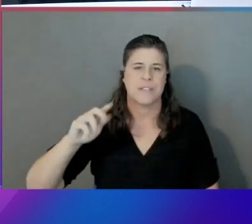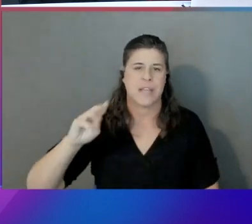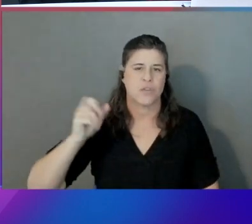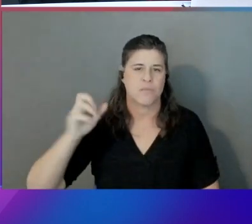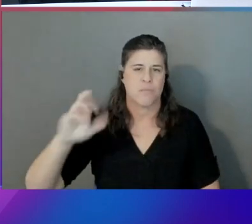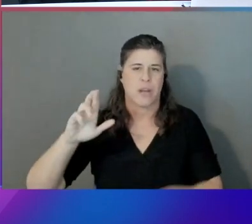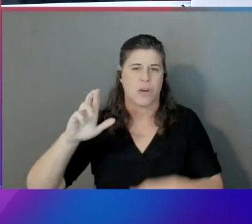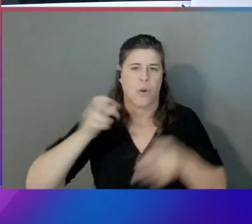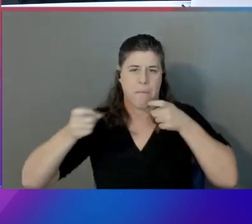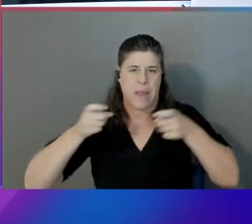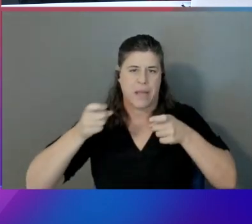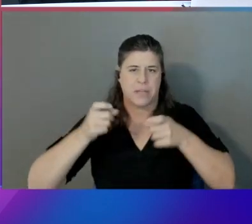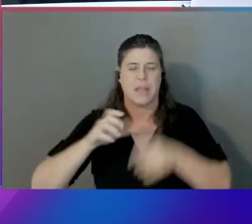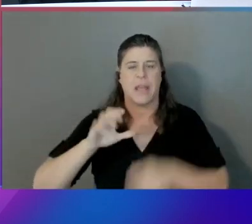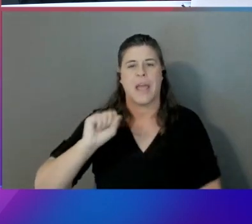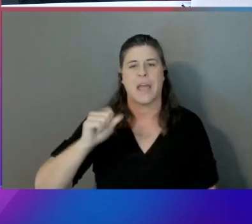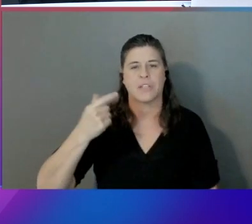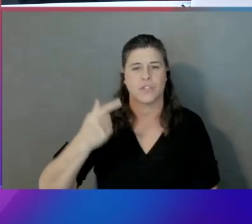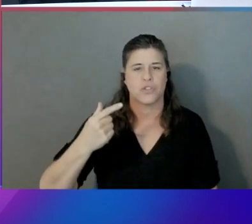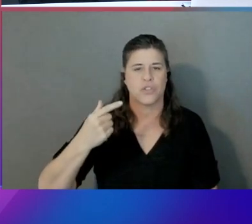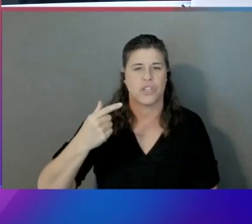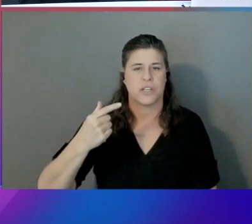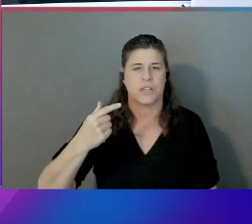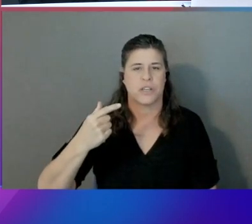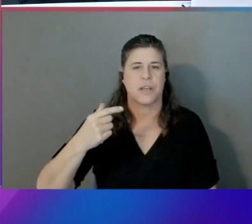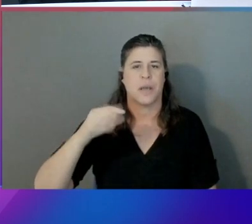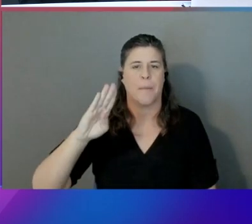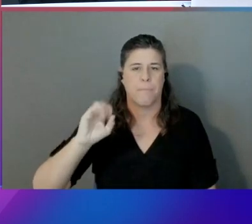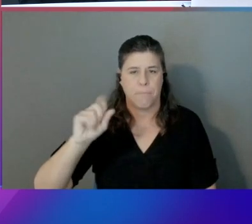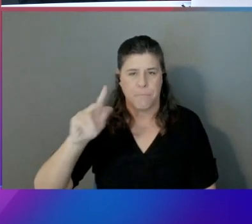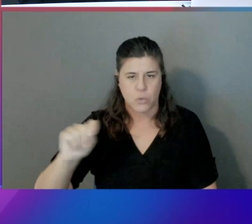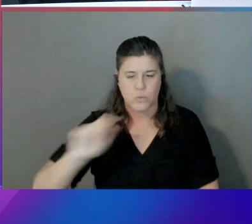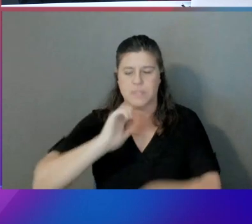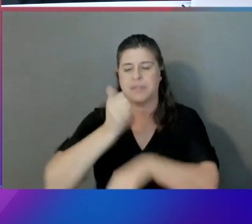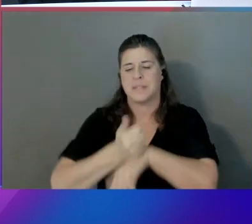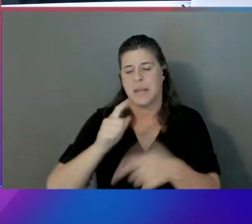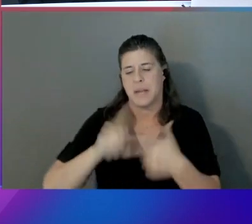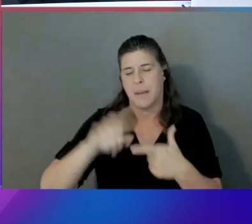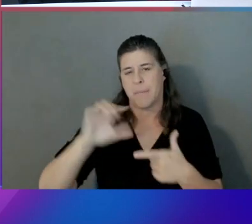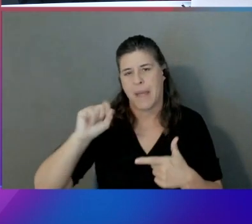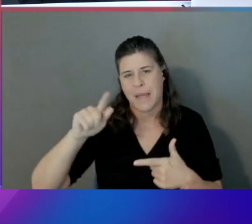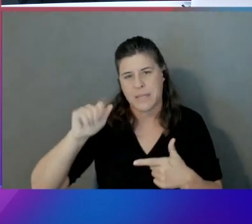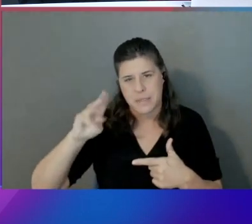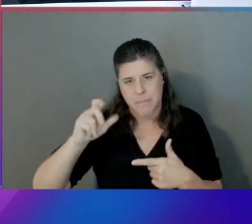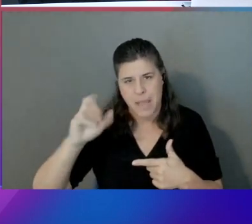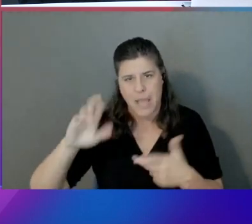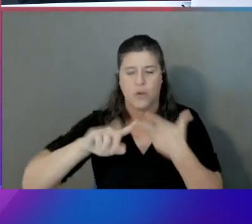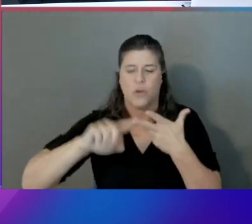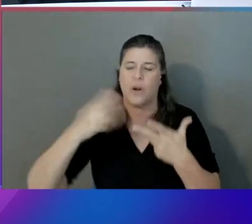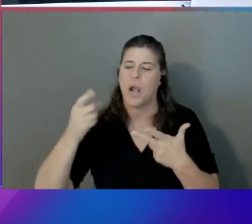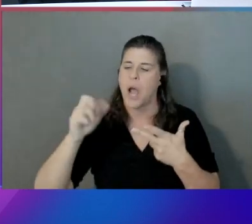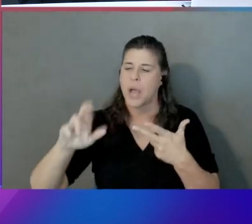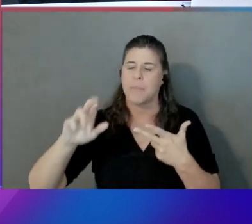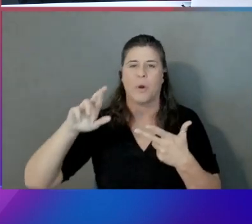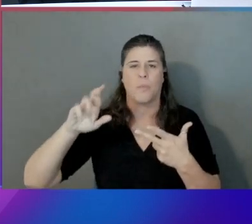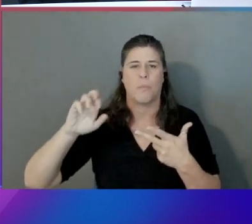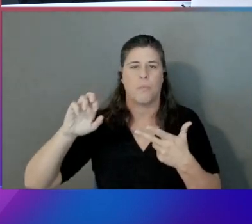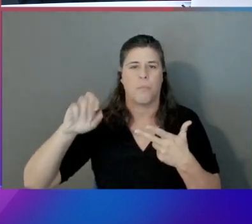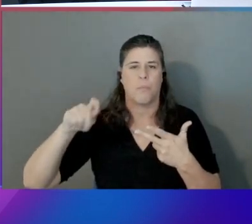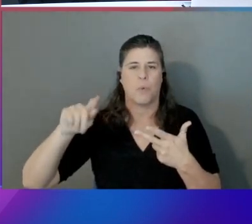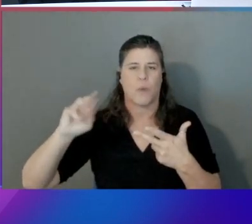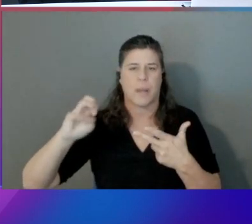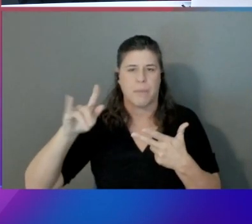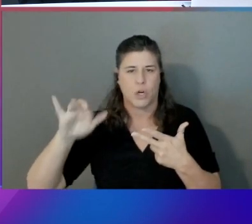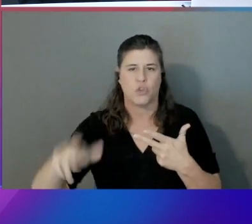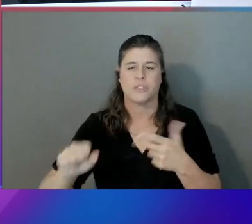XGBoost, setting up our estimator, setting up our hyperparameters, and then training the model. So all of this is just as you would do